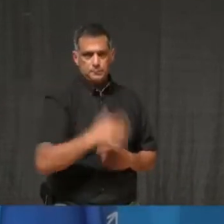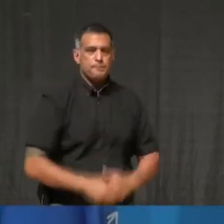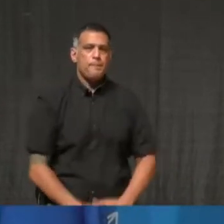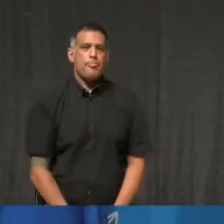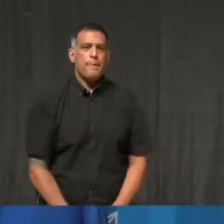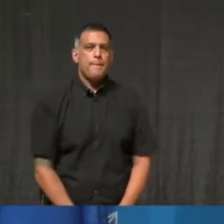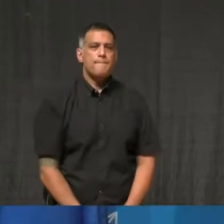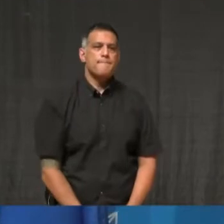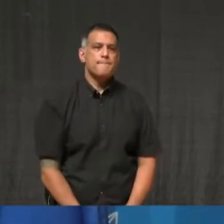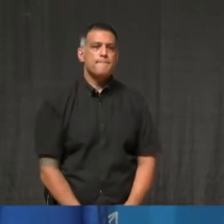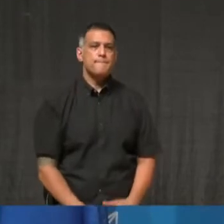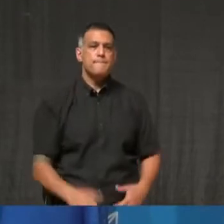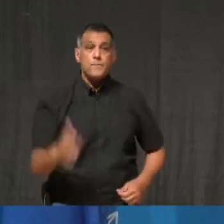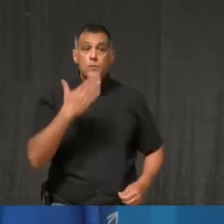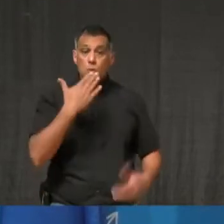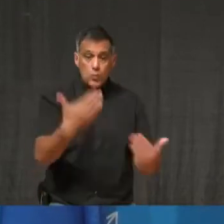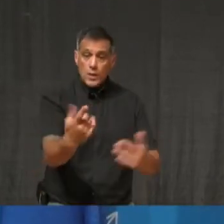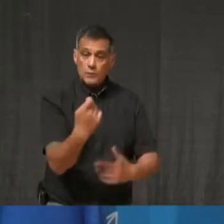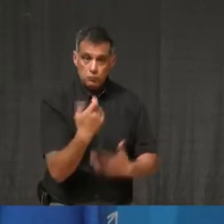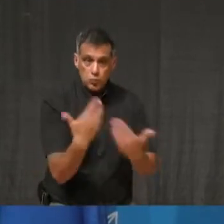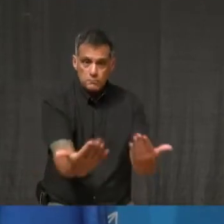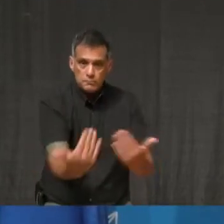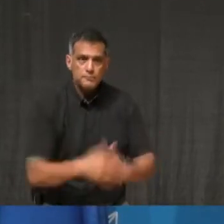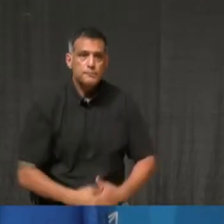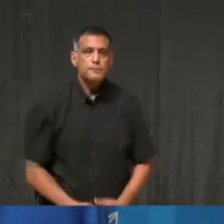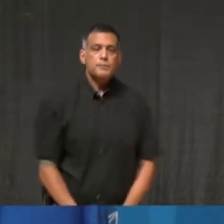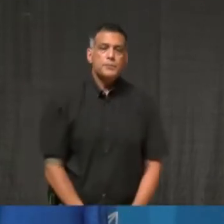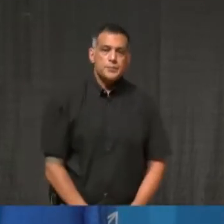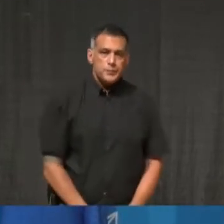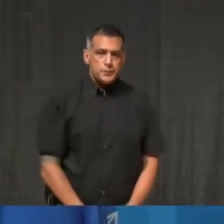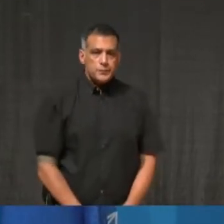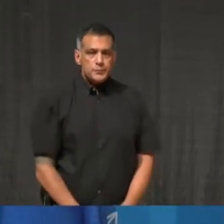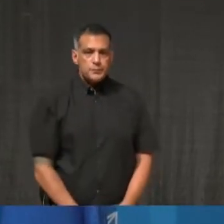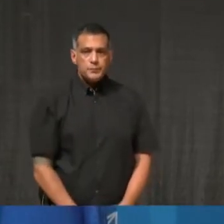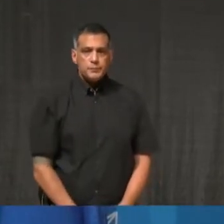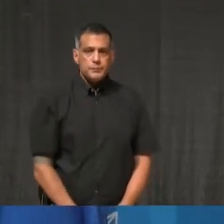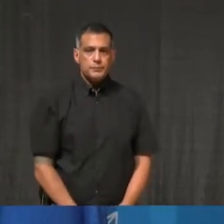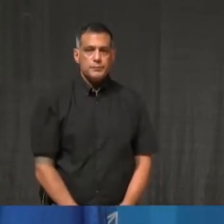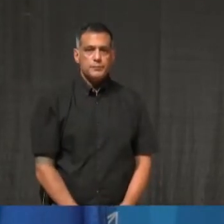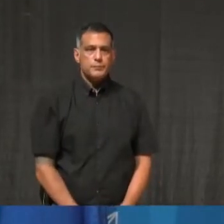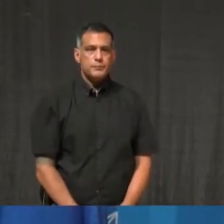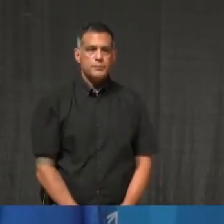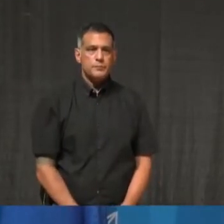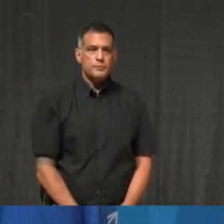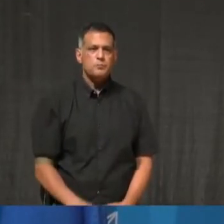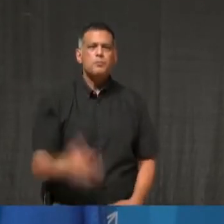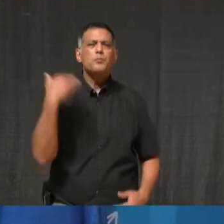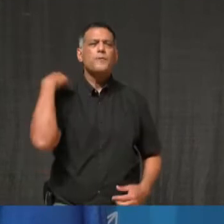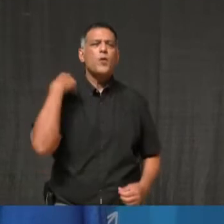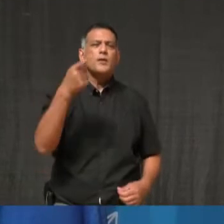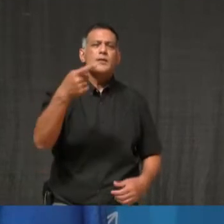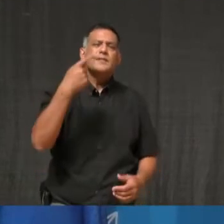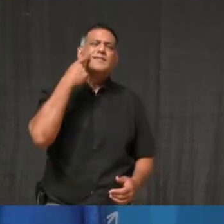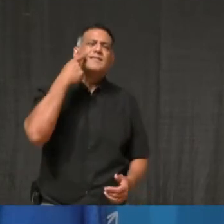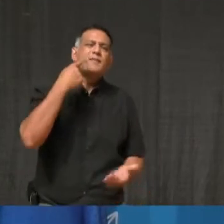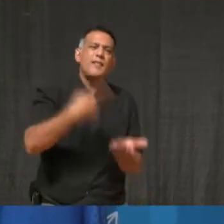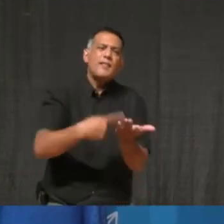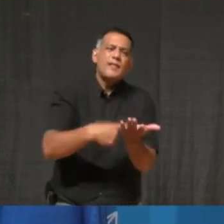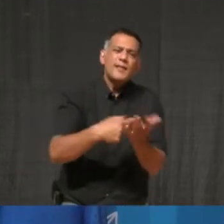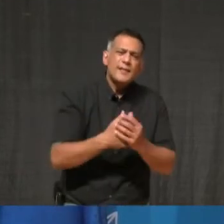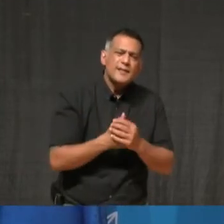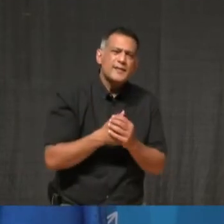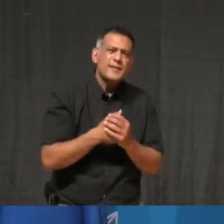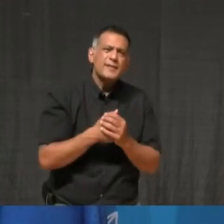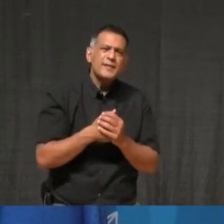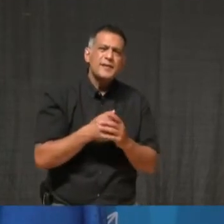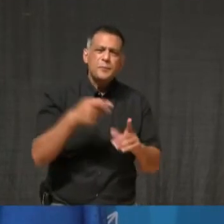Hi, Steve. Thanks. Go ahead with your question. Dr. Lowe. You've said previously that Hill region is, you know, do a deeply